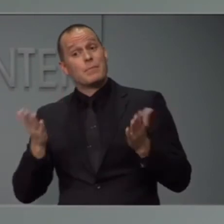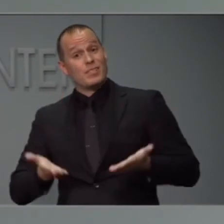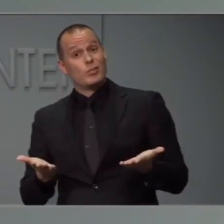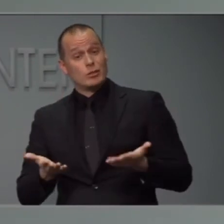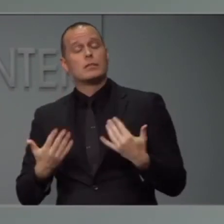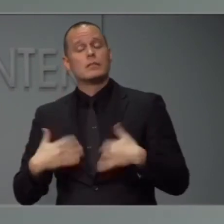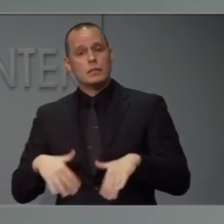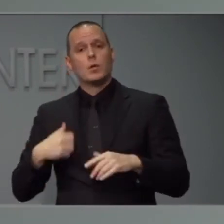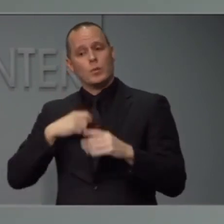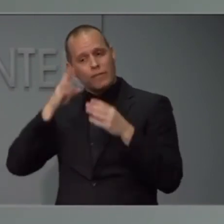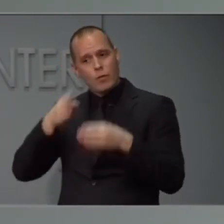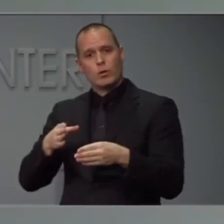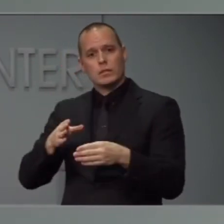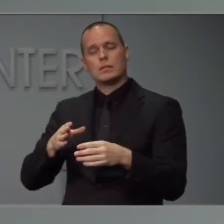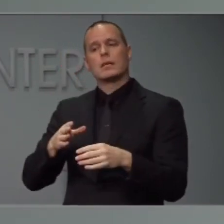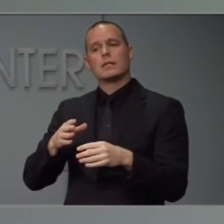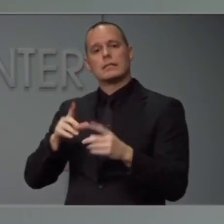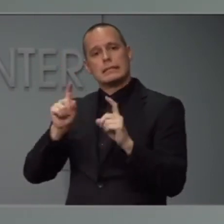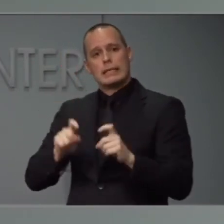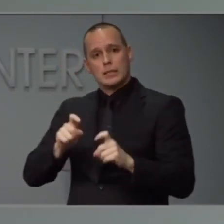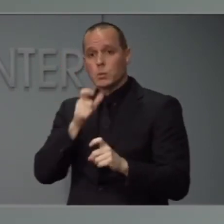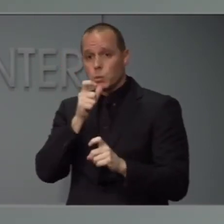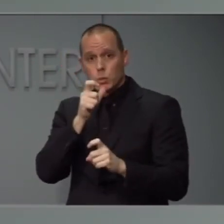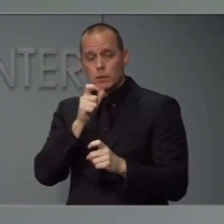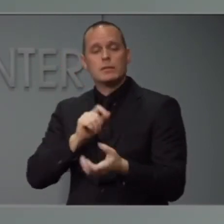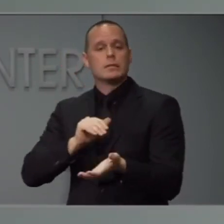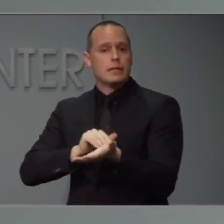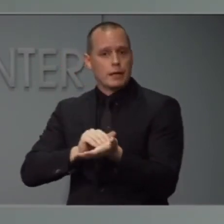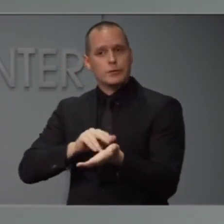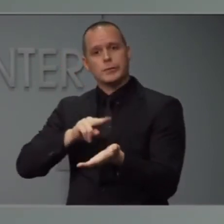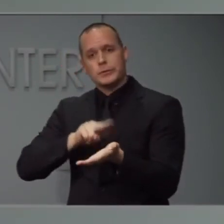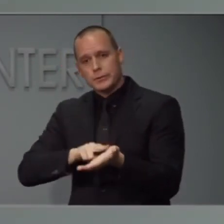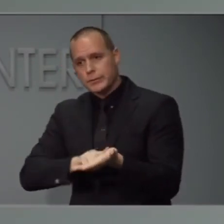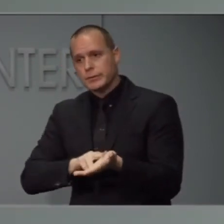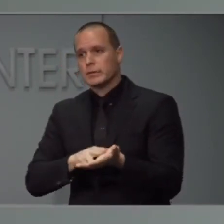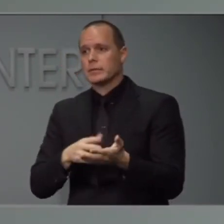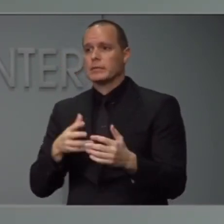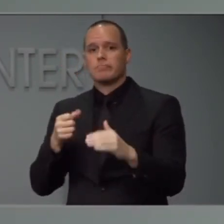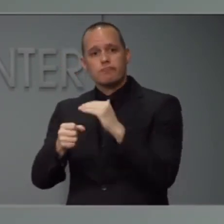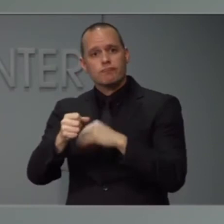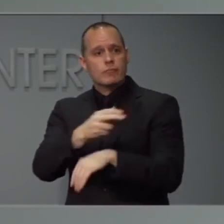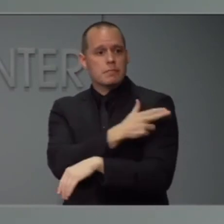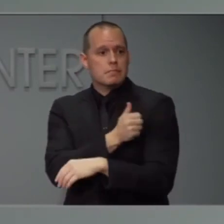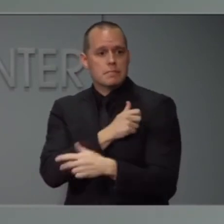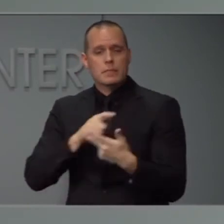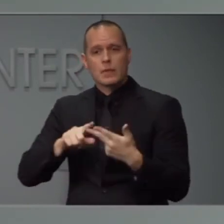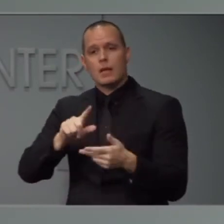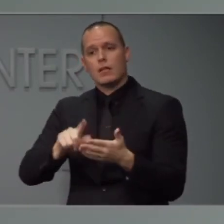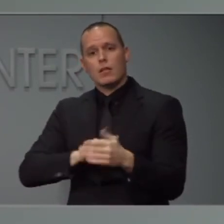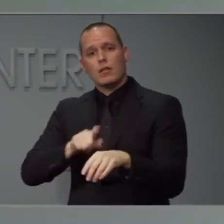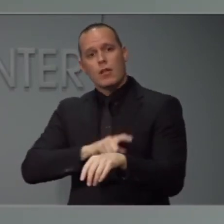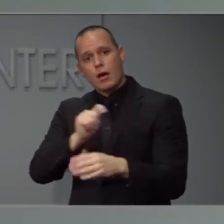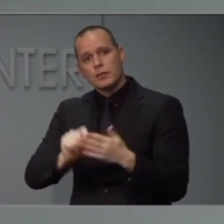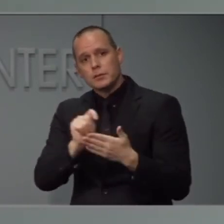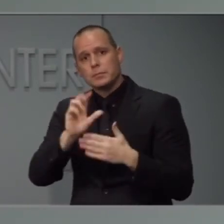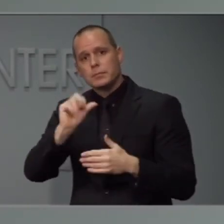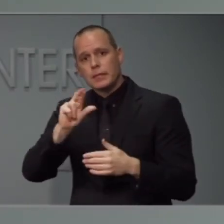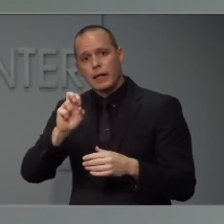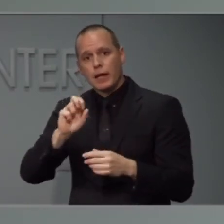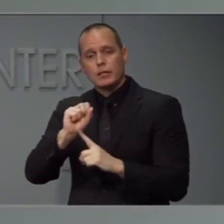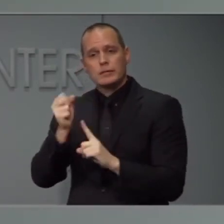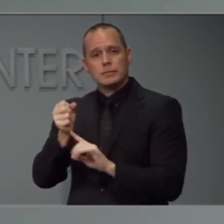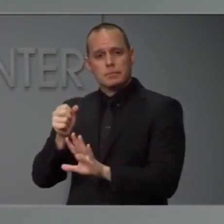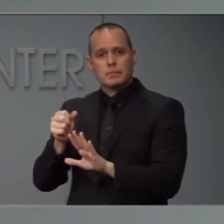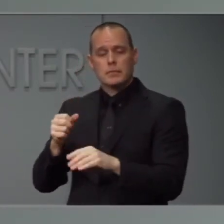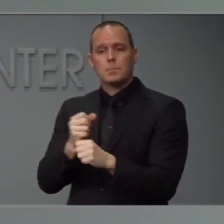on our health care workers, on folks that are admitted to hospitals in long-term care settings. Again, to make sure that we are